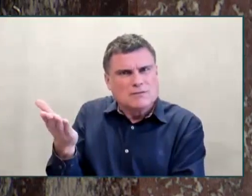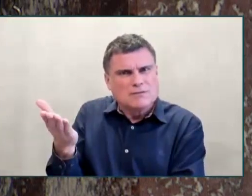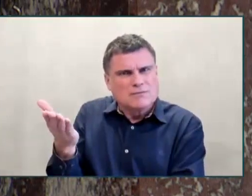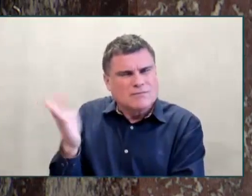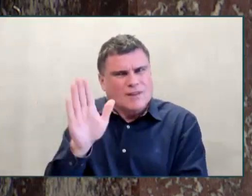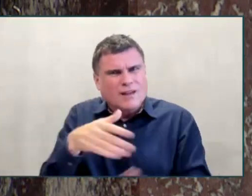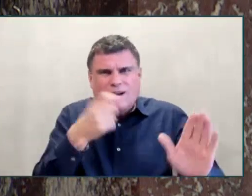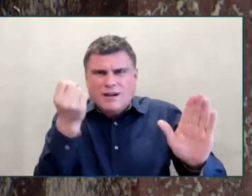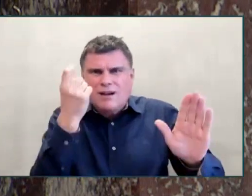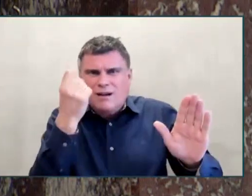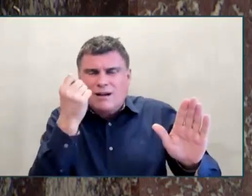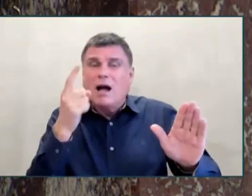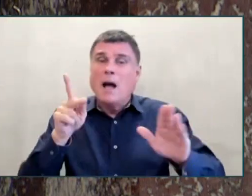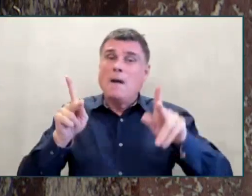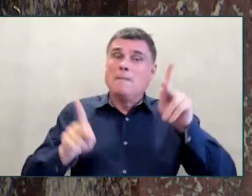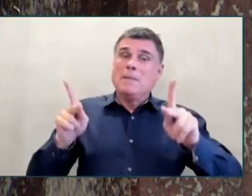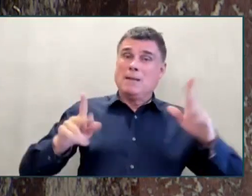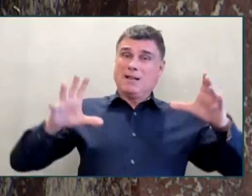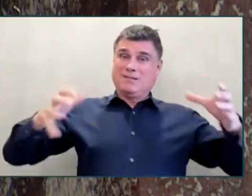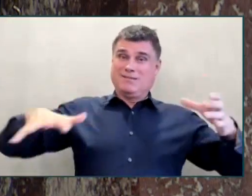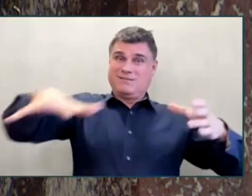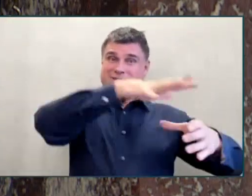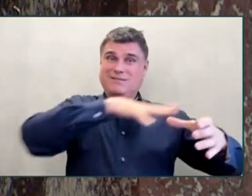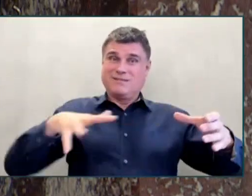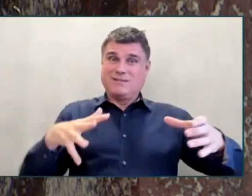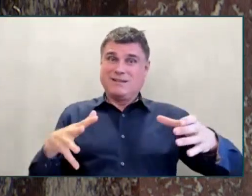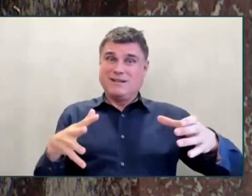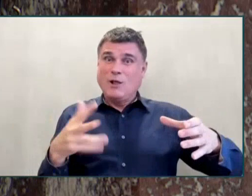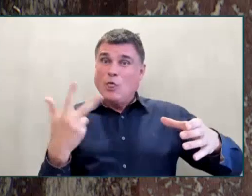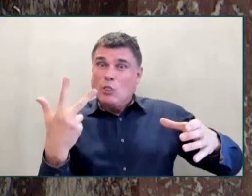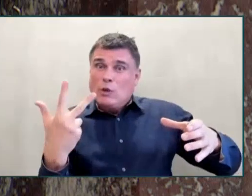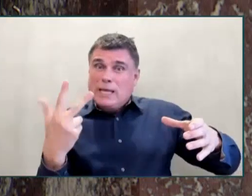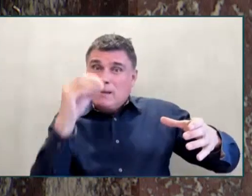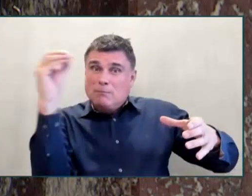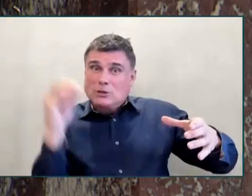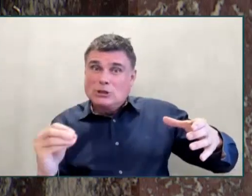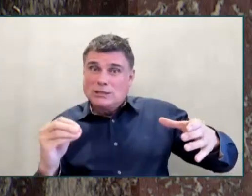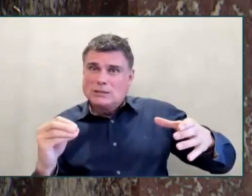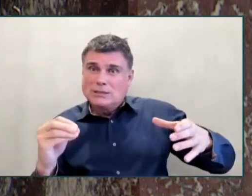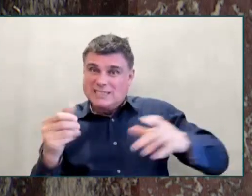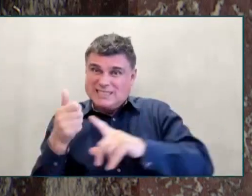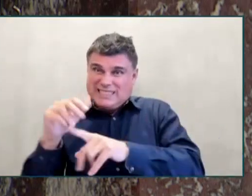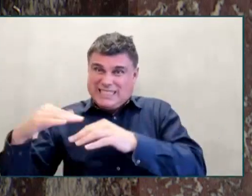.9 times the rate of the general population, Mr. Speaker.